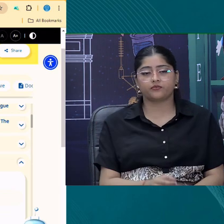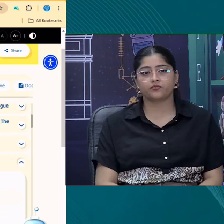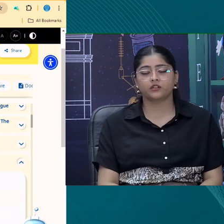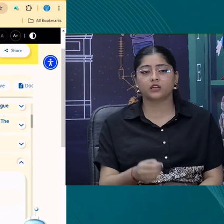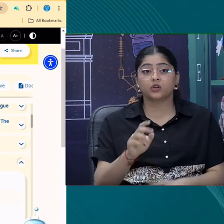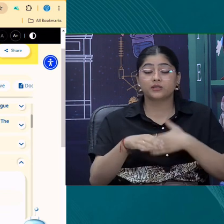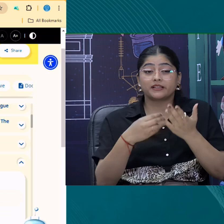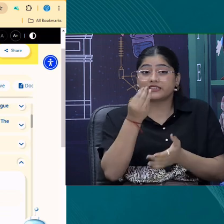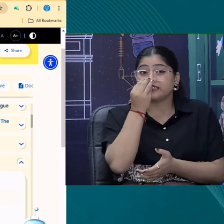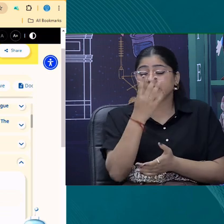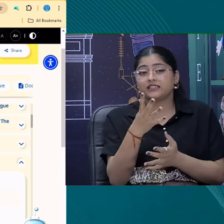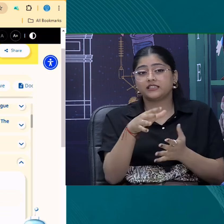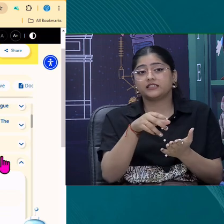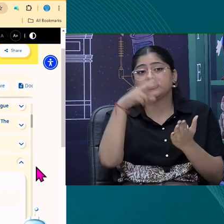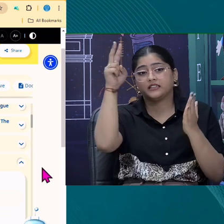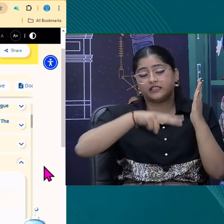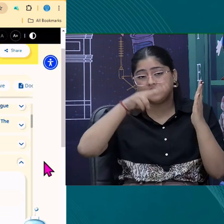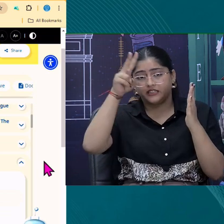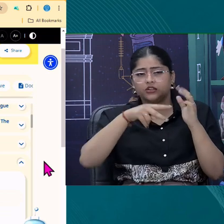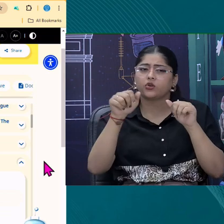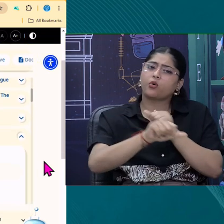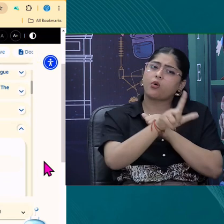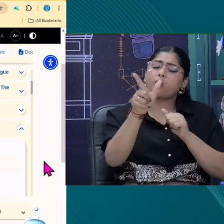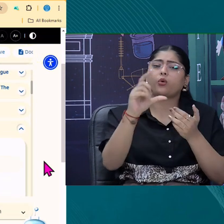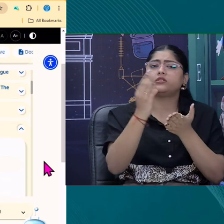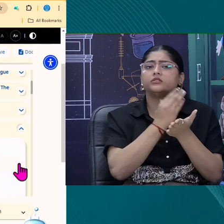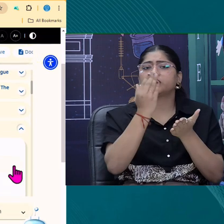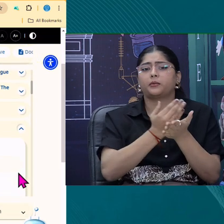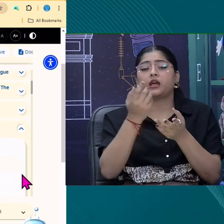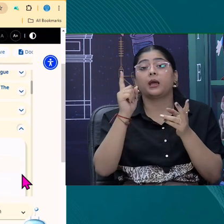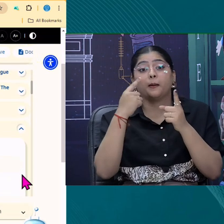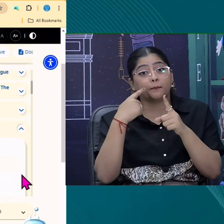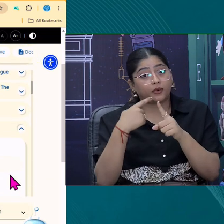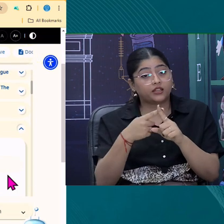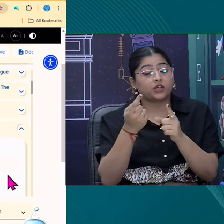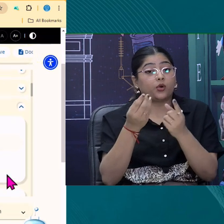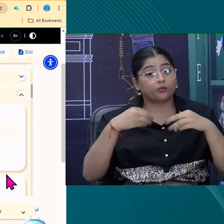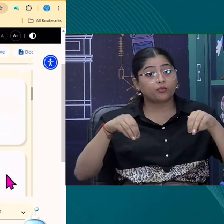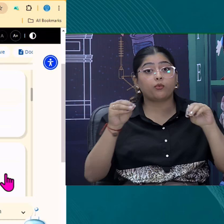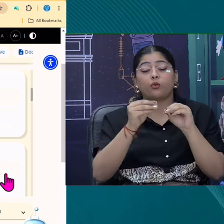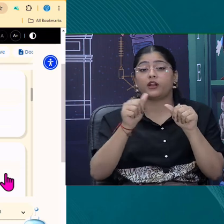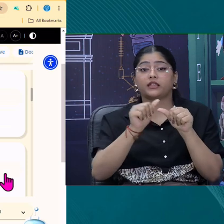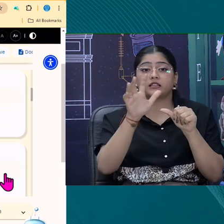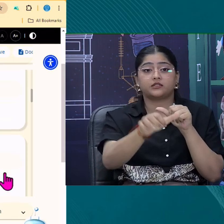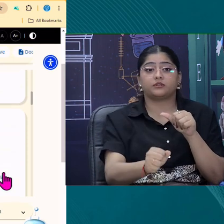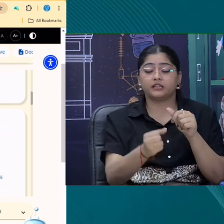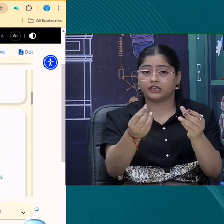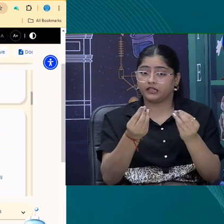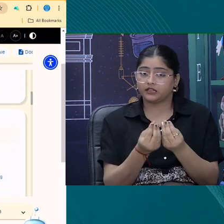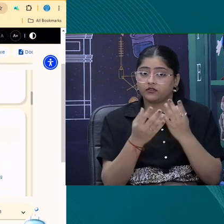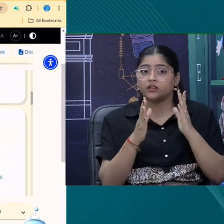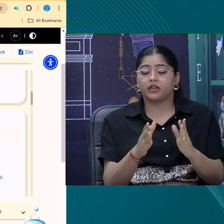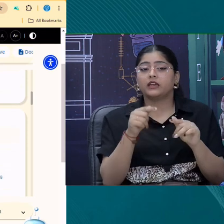Hmm. Each chapter. And one more facility which is given here is that this